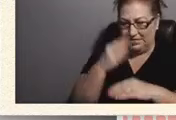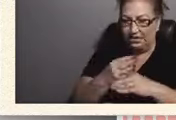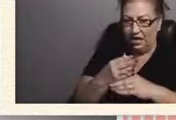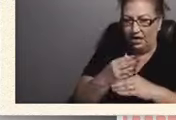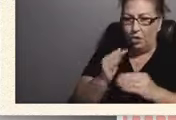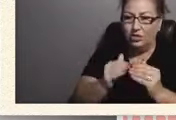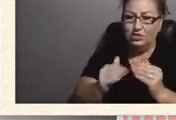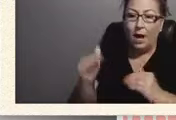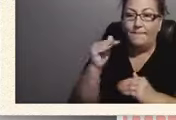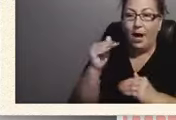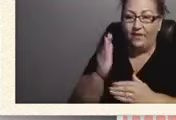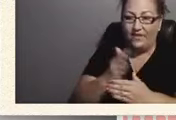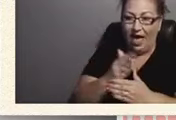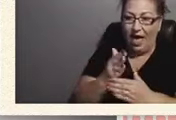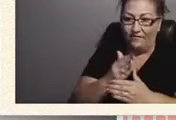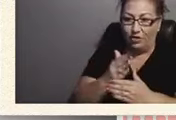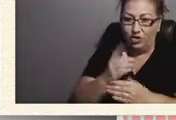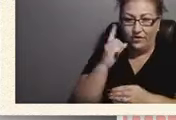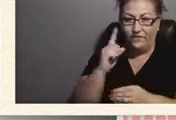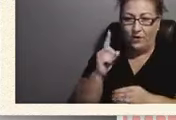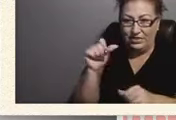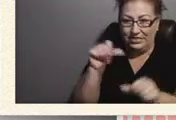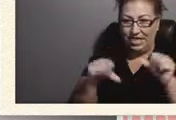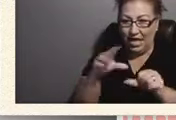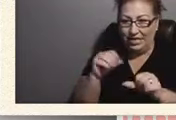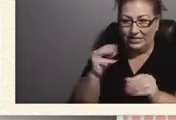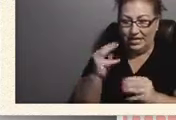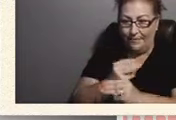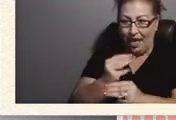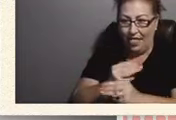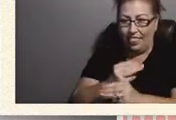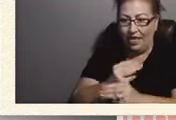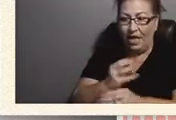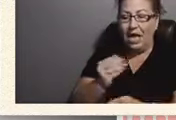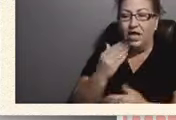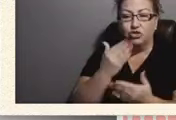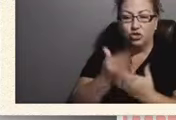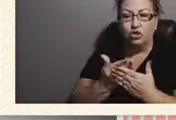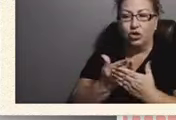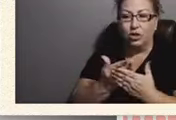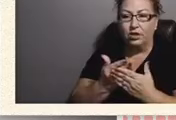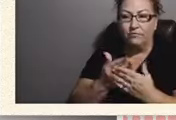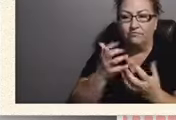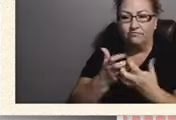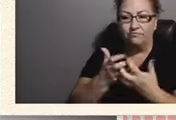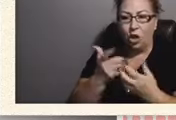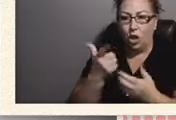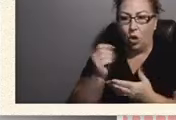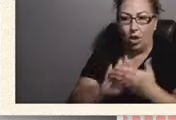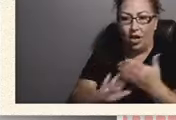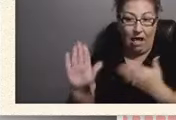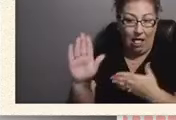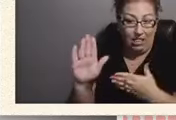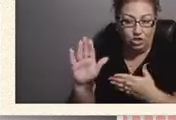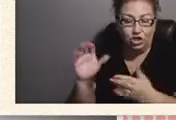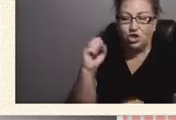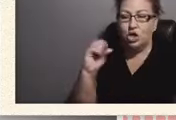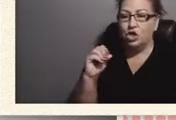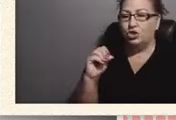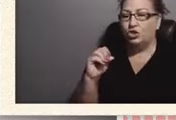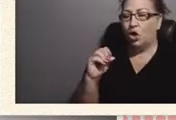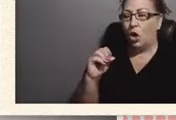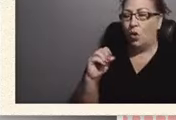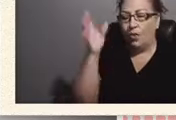for science and math. And he's a good material to go to college. So depends